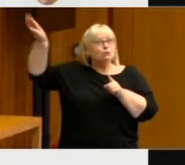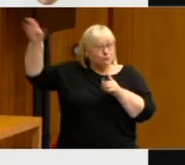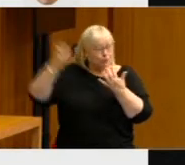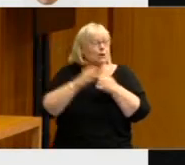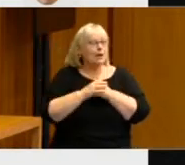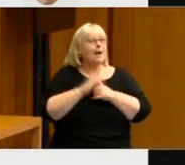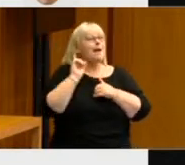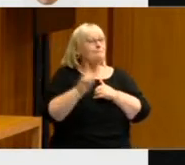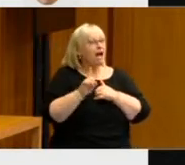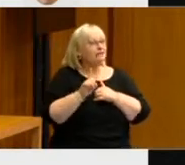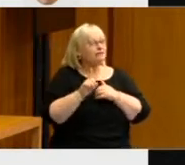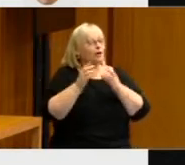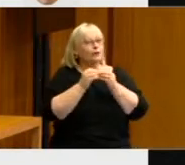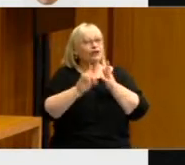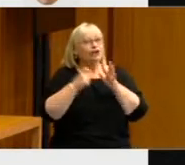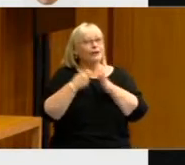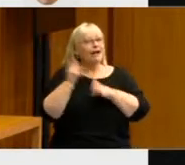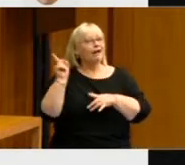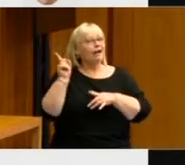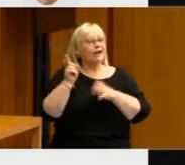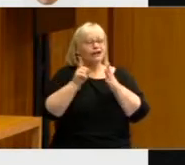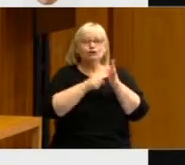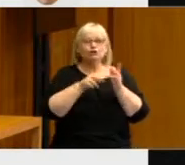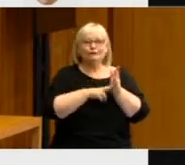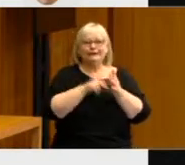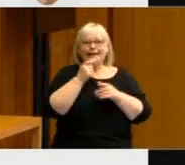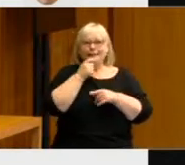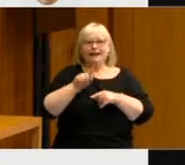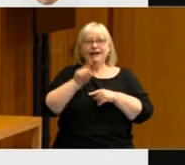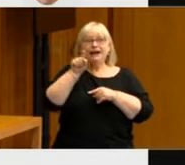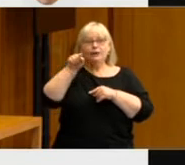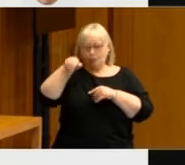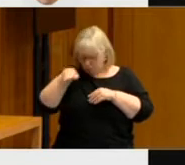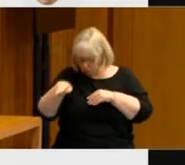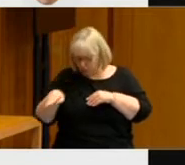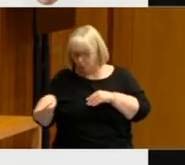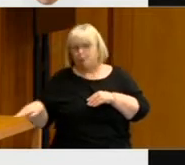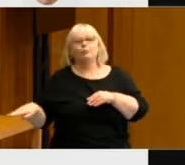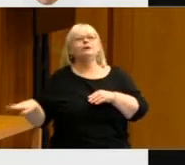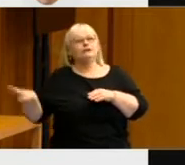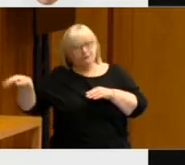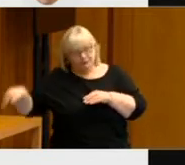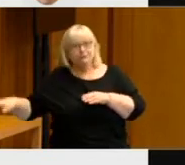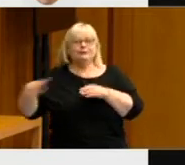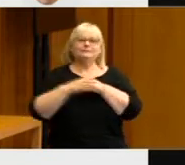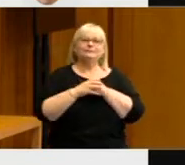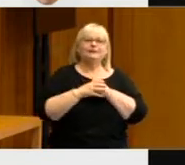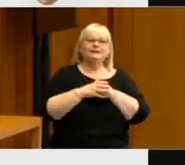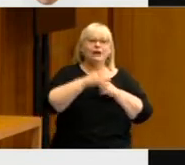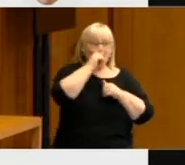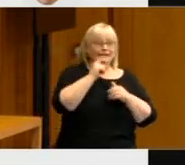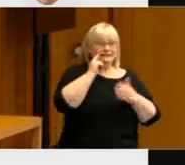this effect was relatively short-lived for Boris Johnson. And we can compare the